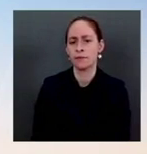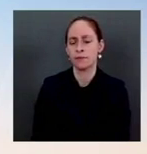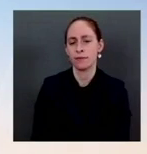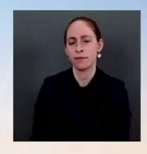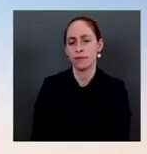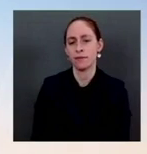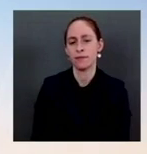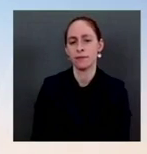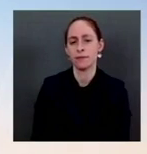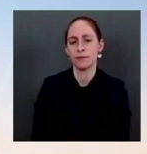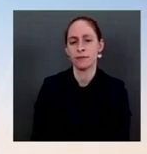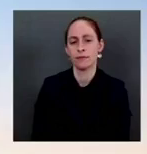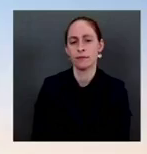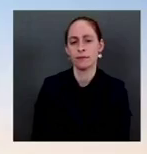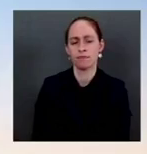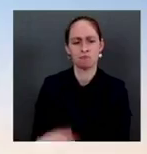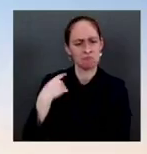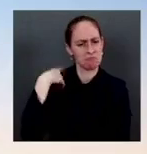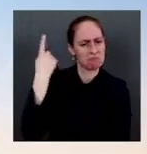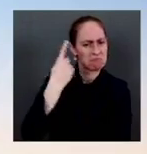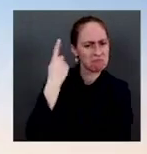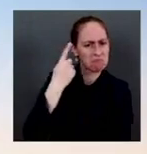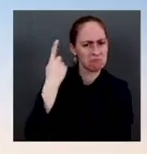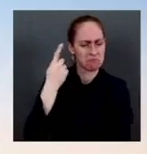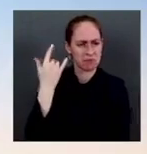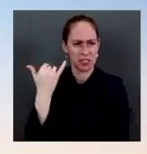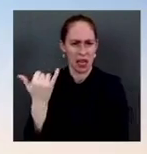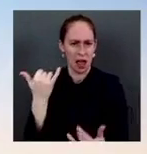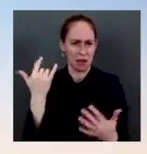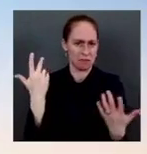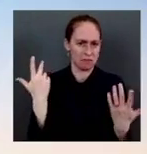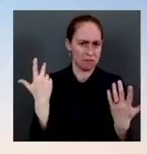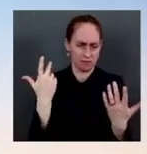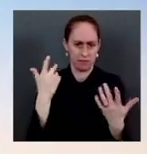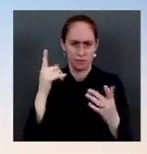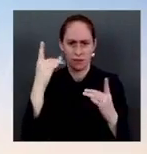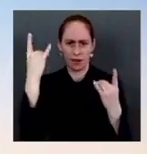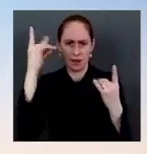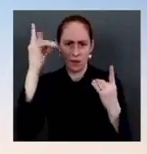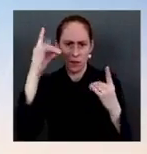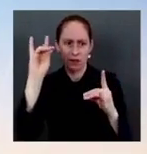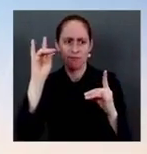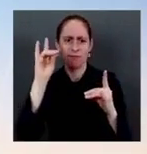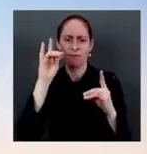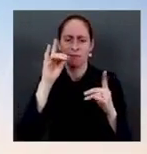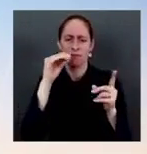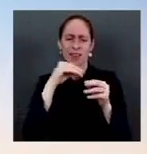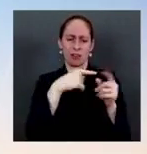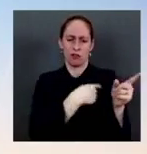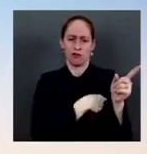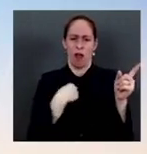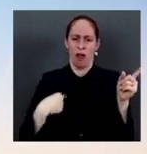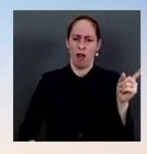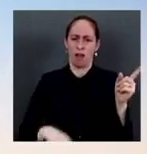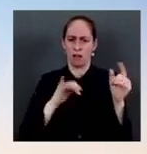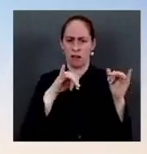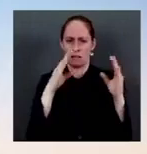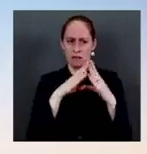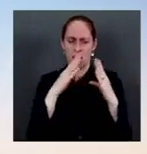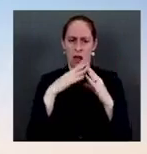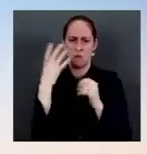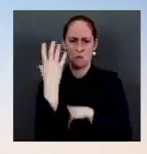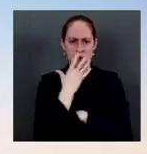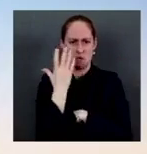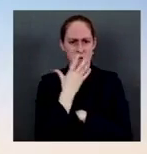more American companies are going to find themselves sort of trapped in this situation, in particular with the signing of the Uyghur bill